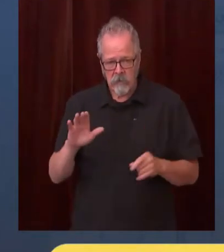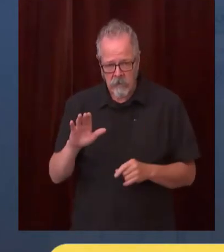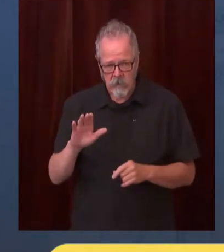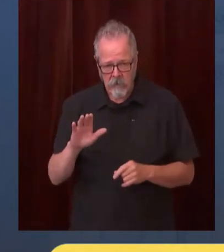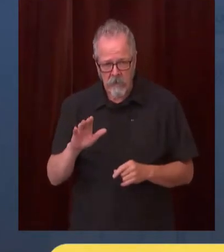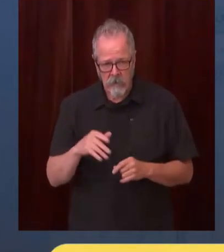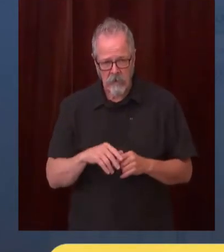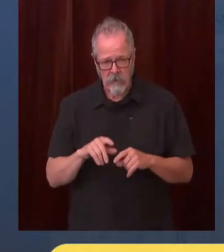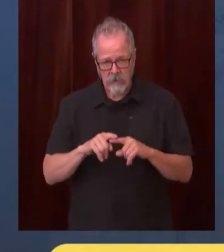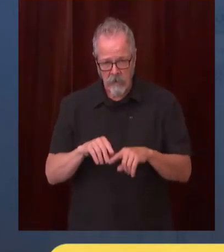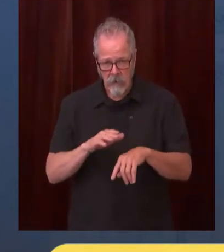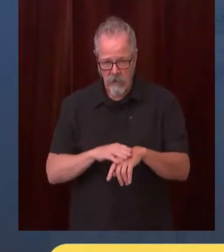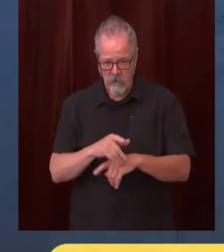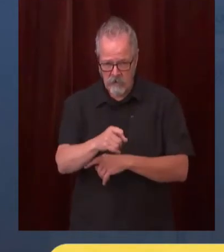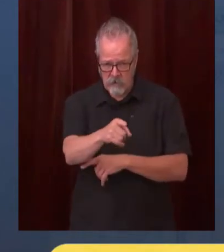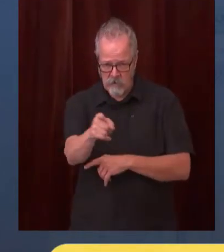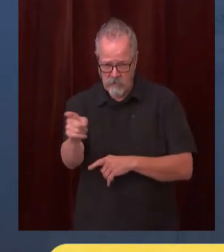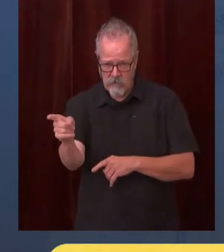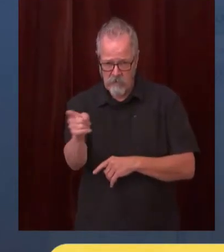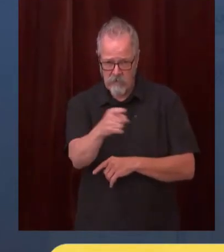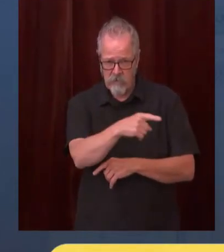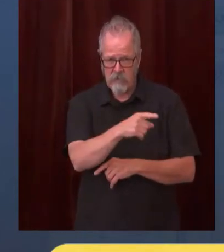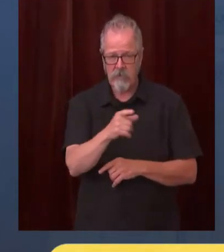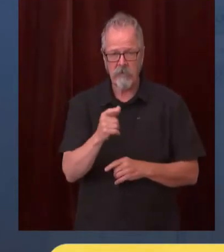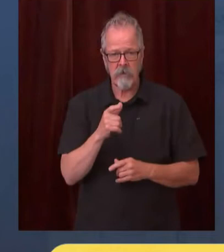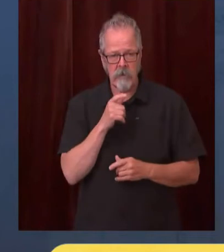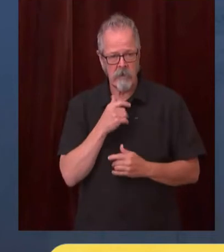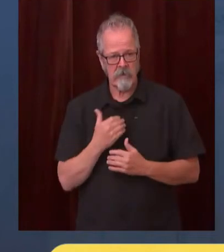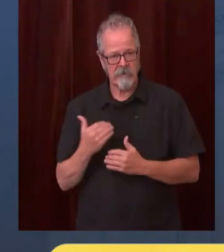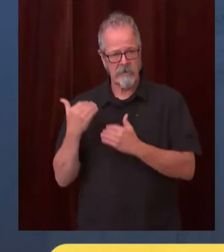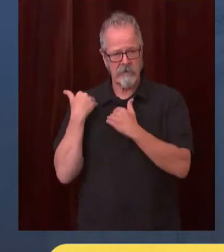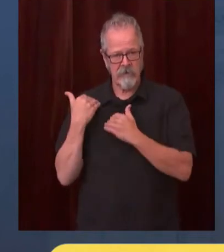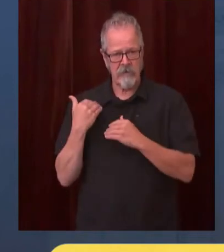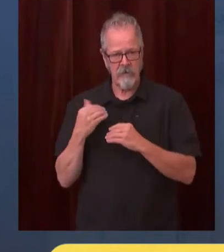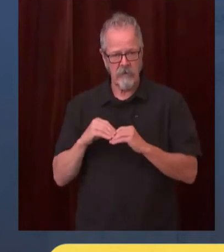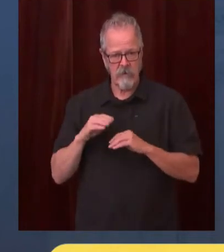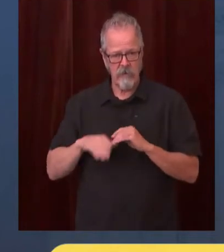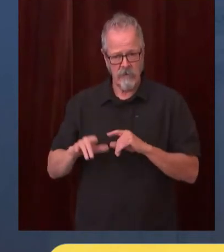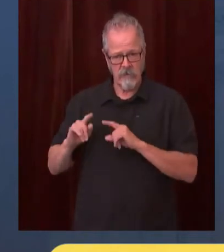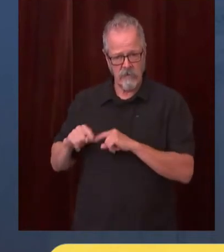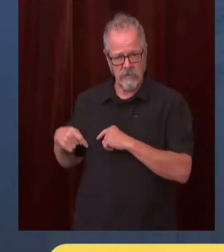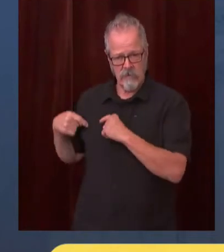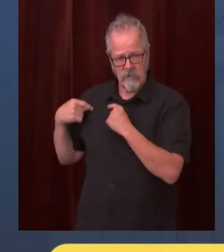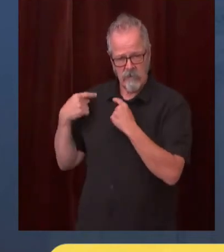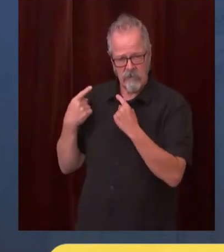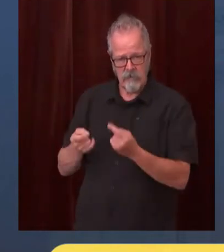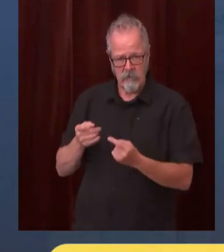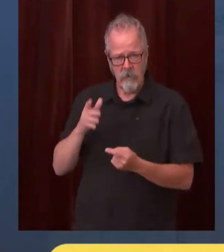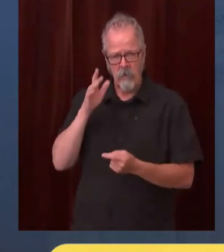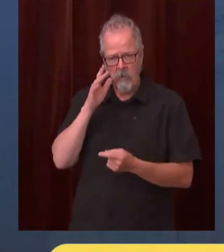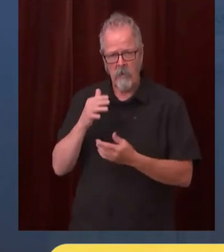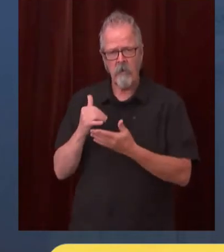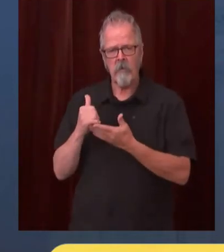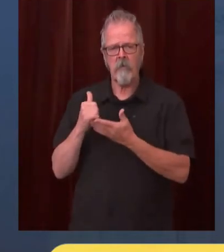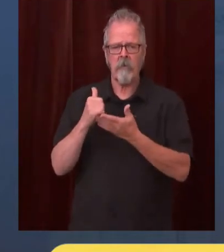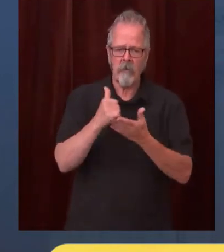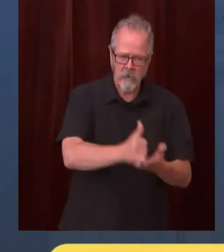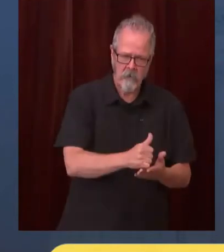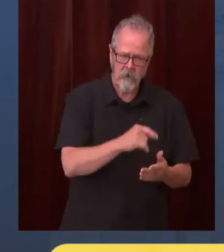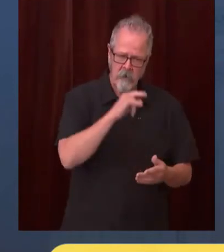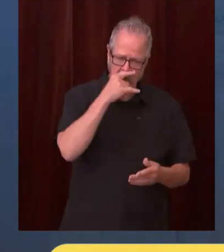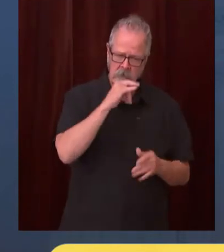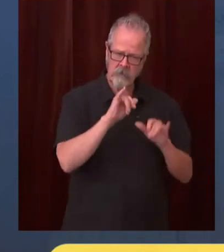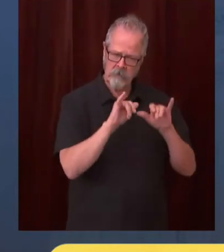on the rope more than we are right now to make sure our kids can stay in school and that means using our masks